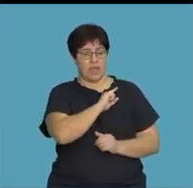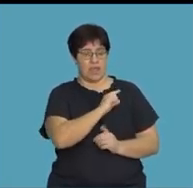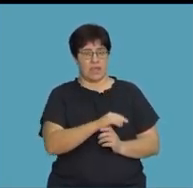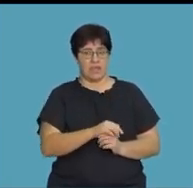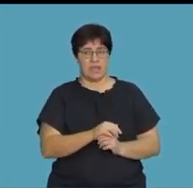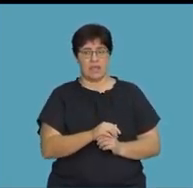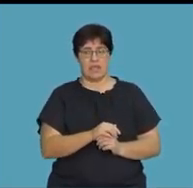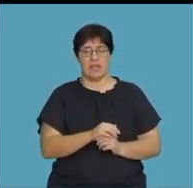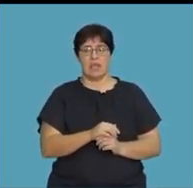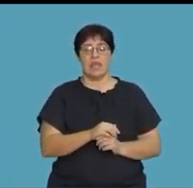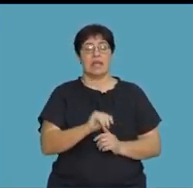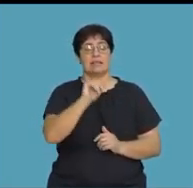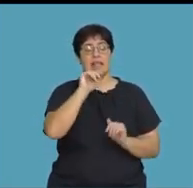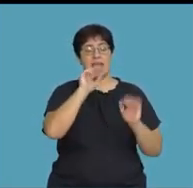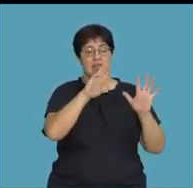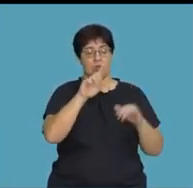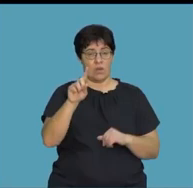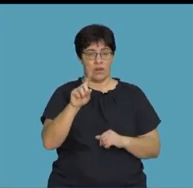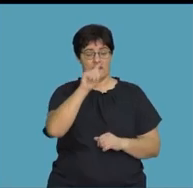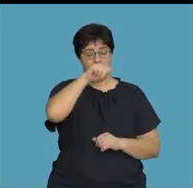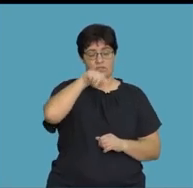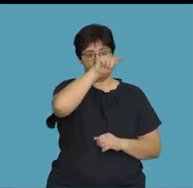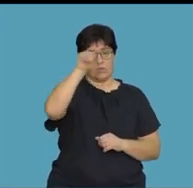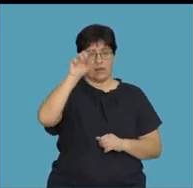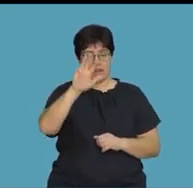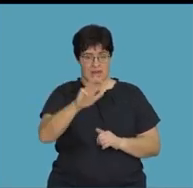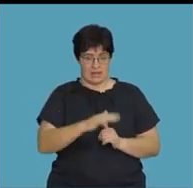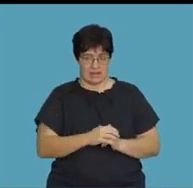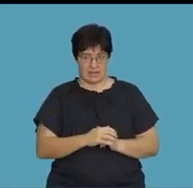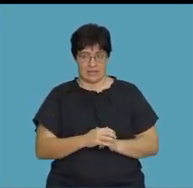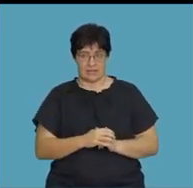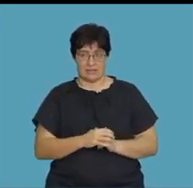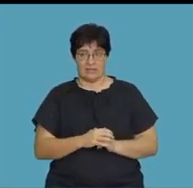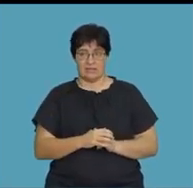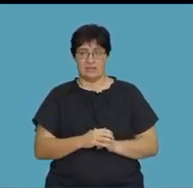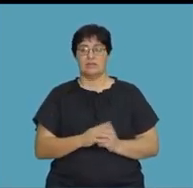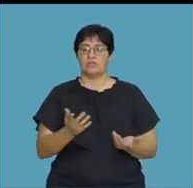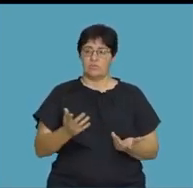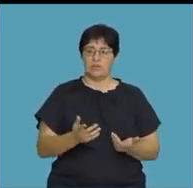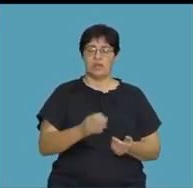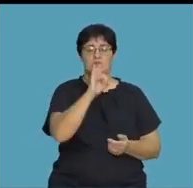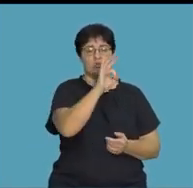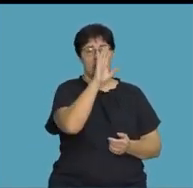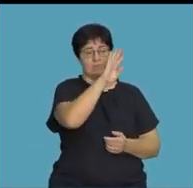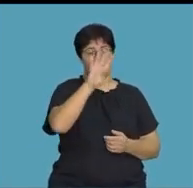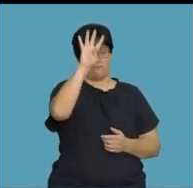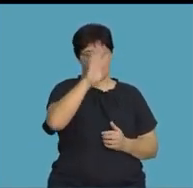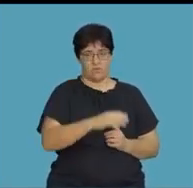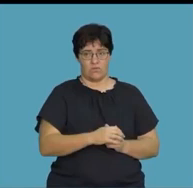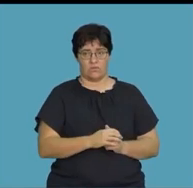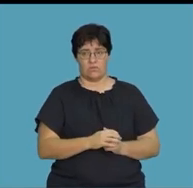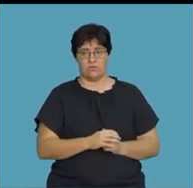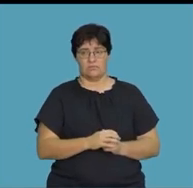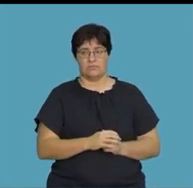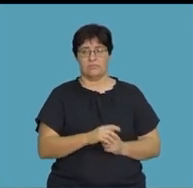Because remember, 81 is the same as 9 squared, so this will be the same as 3 to the exponent of